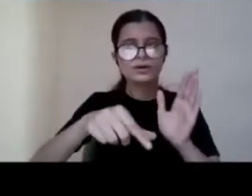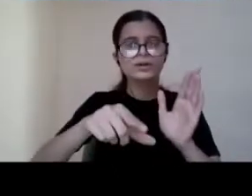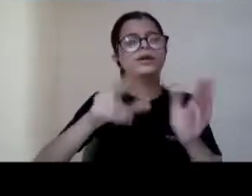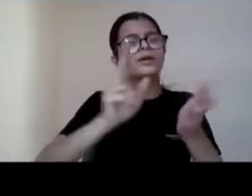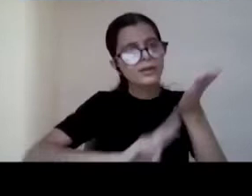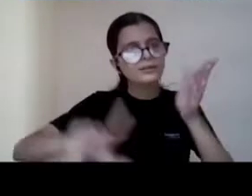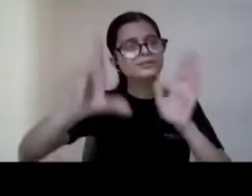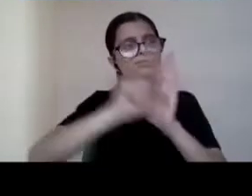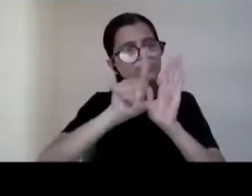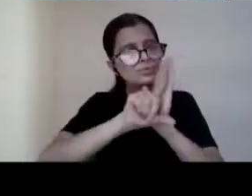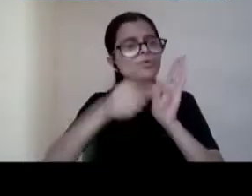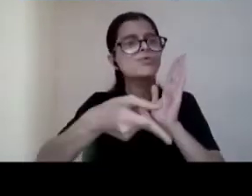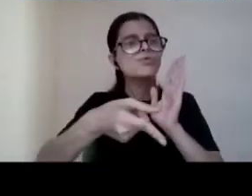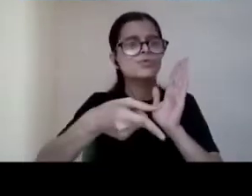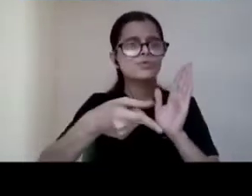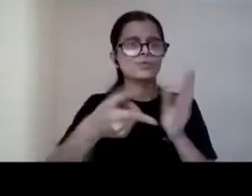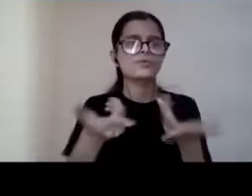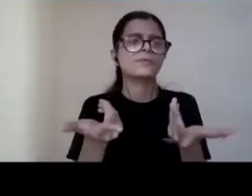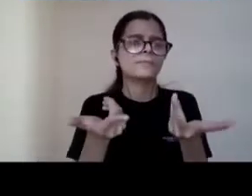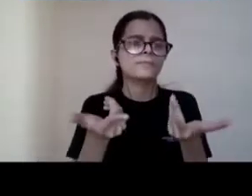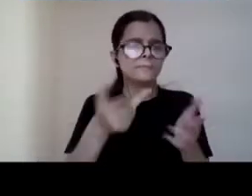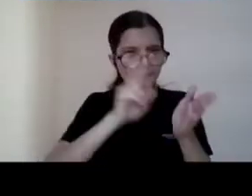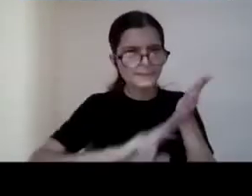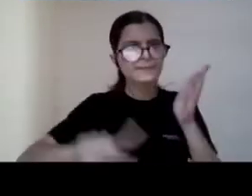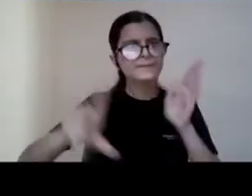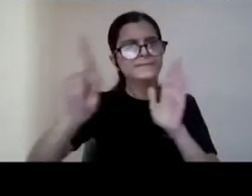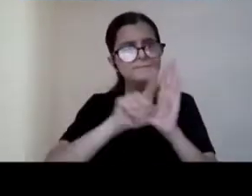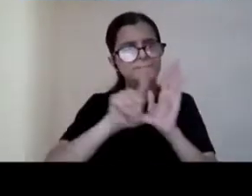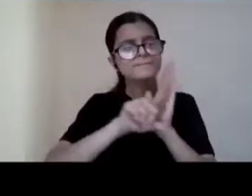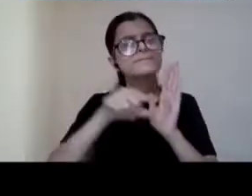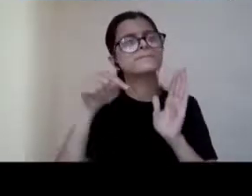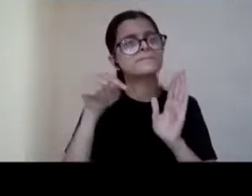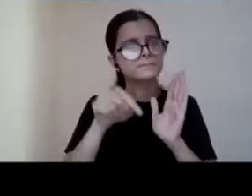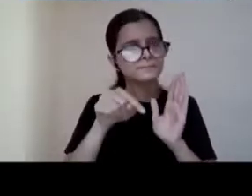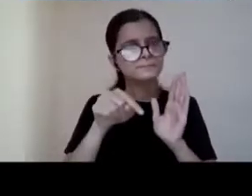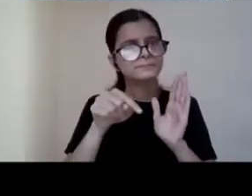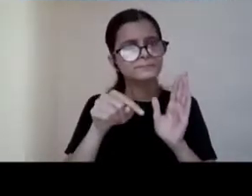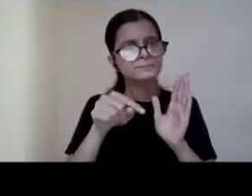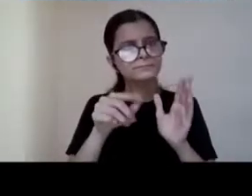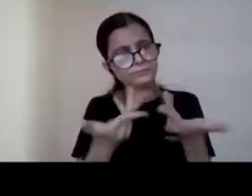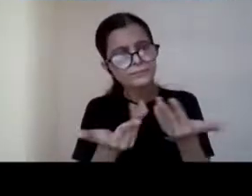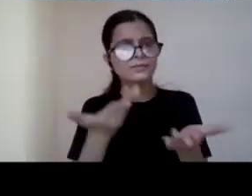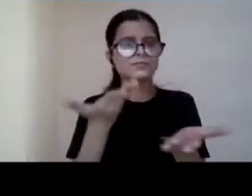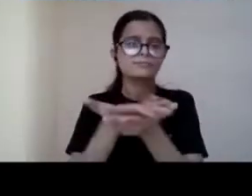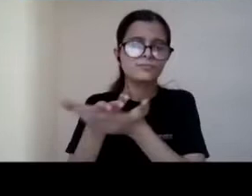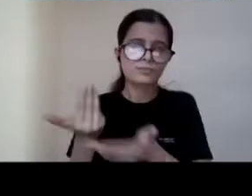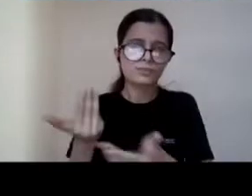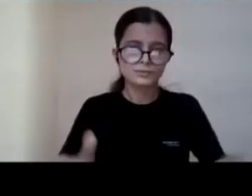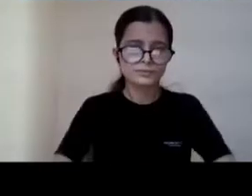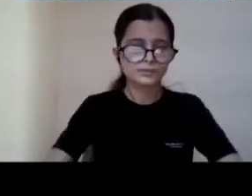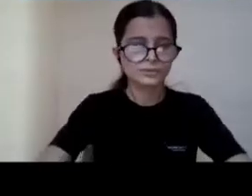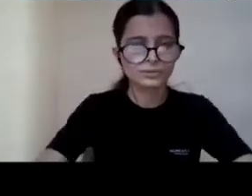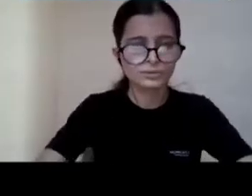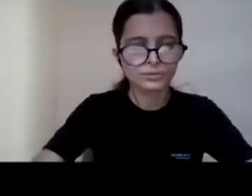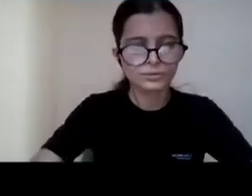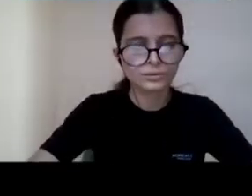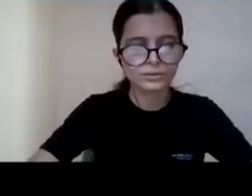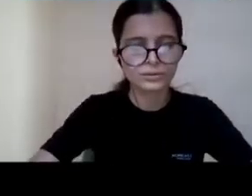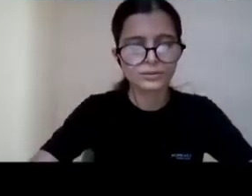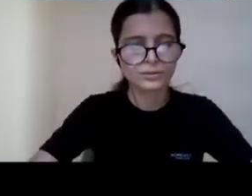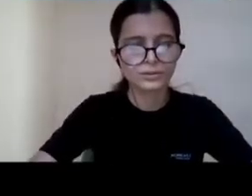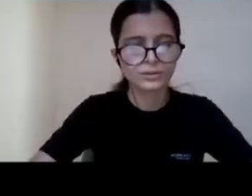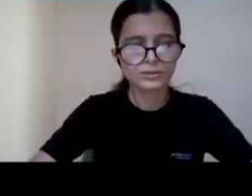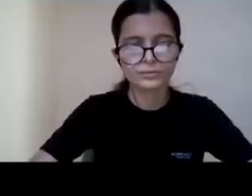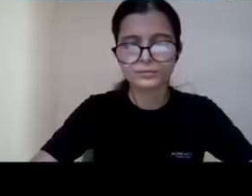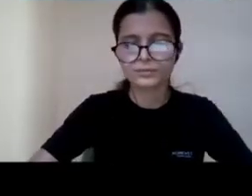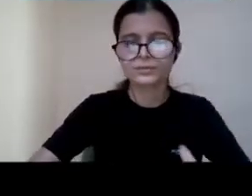laws and it is only the national laws which actually uh can be enforced within the country and our indian